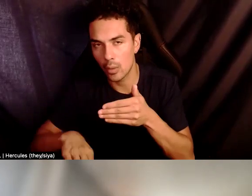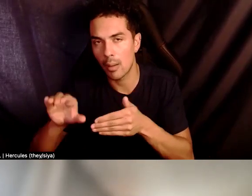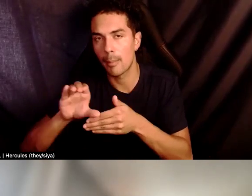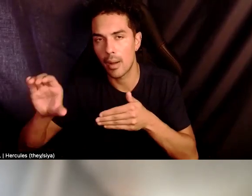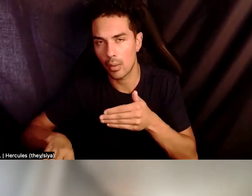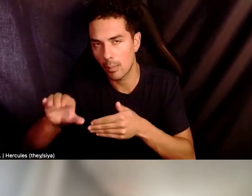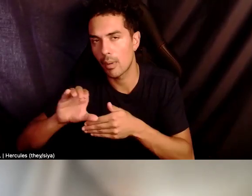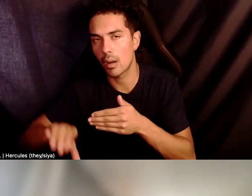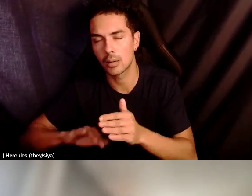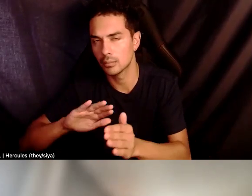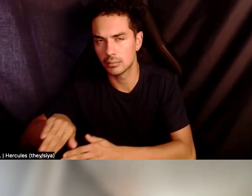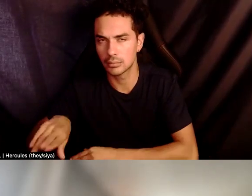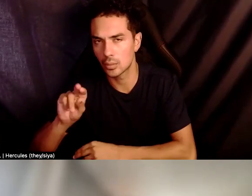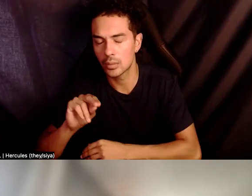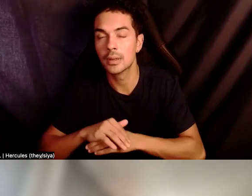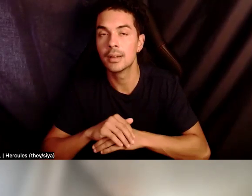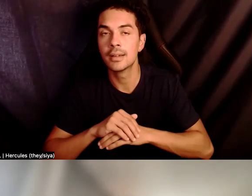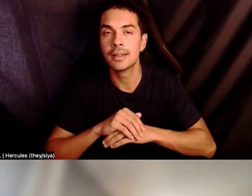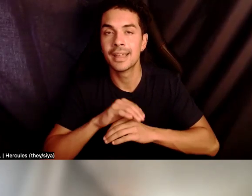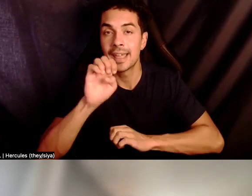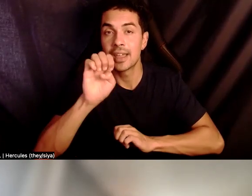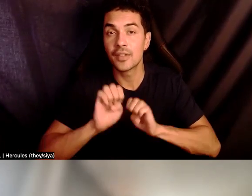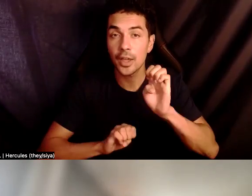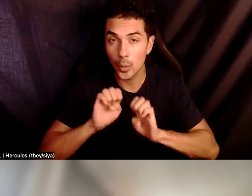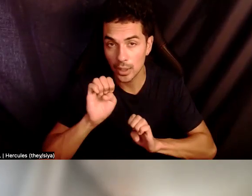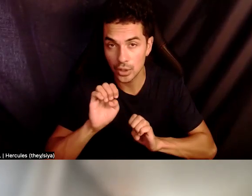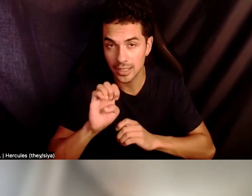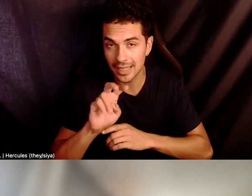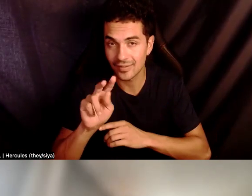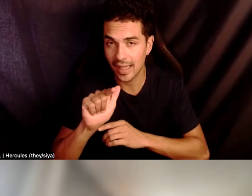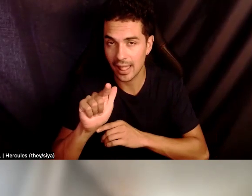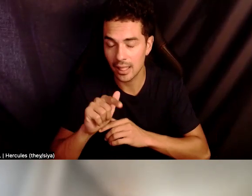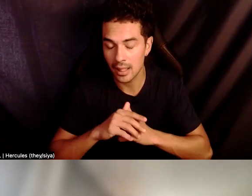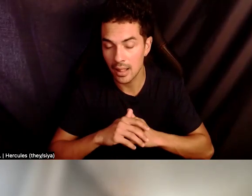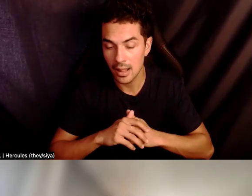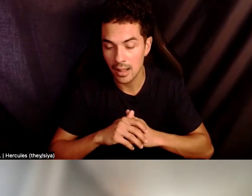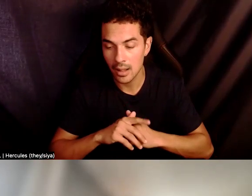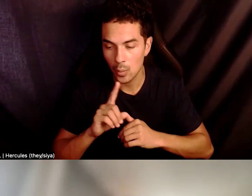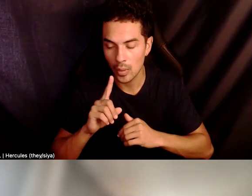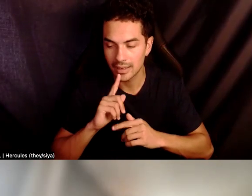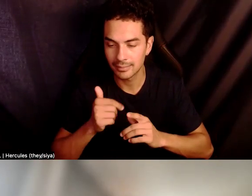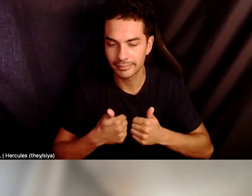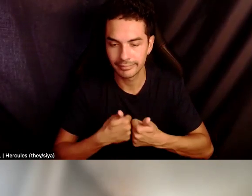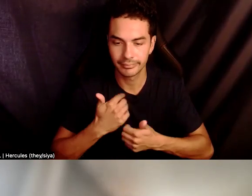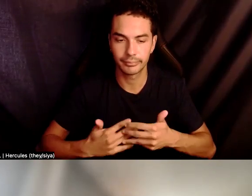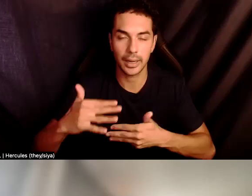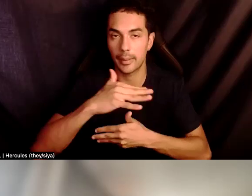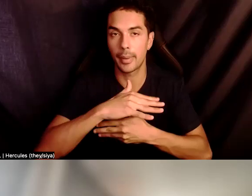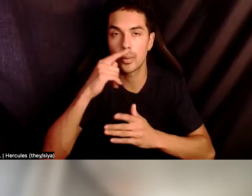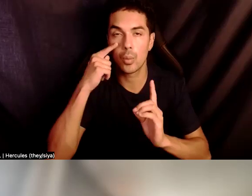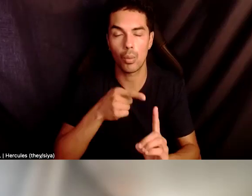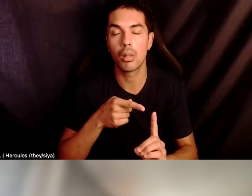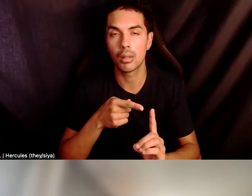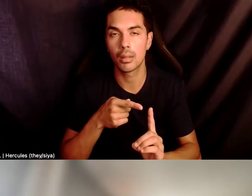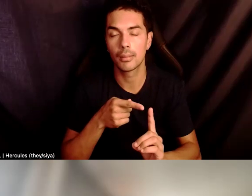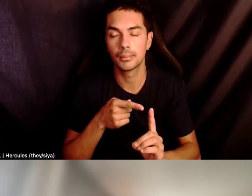evaluation. I think, you know, one of the, one of the sort of primary goals is for it to